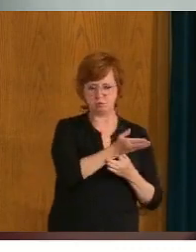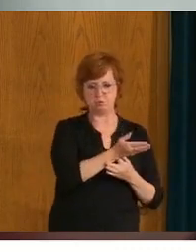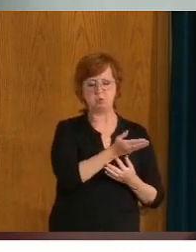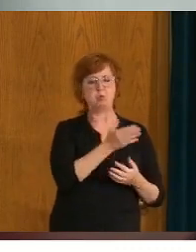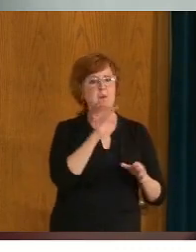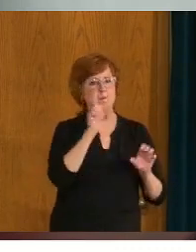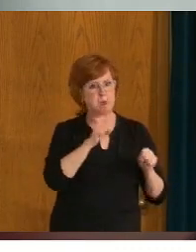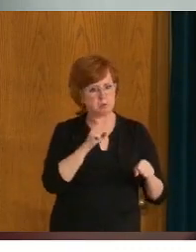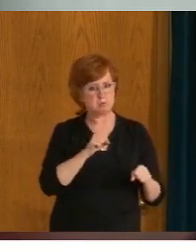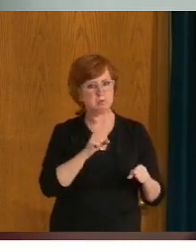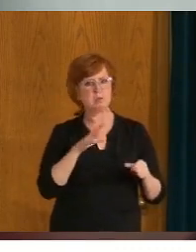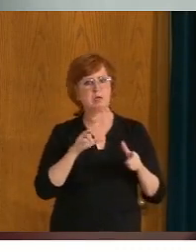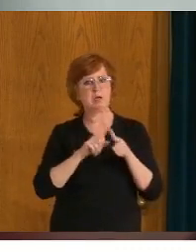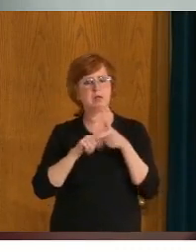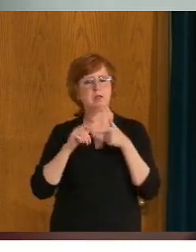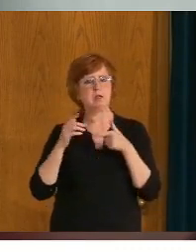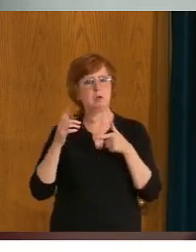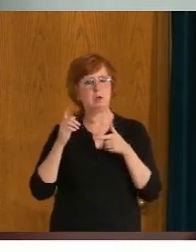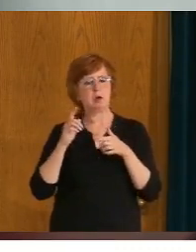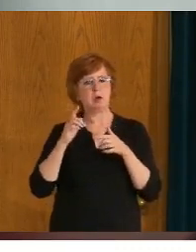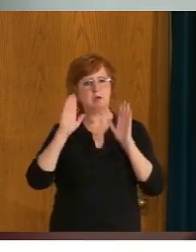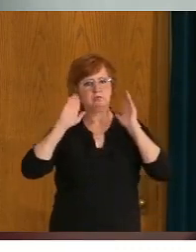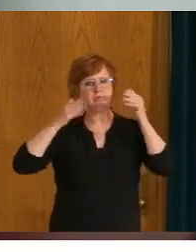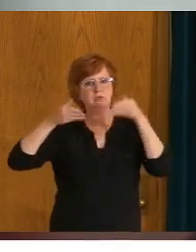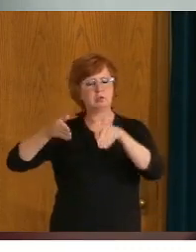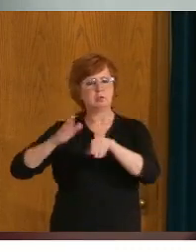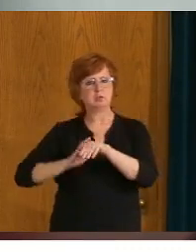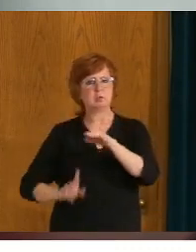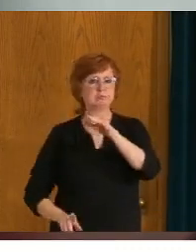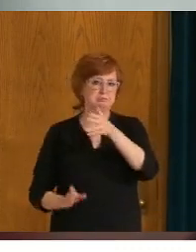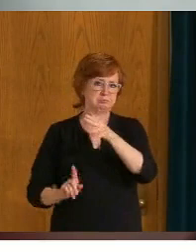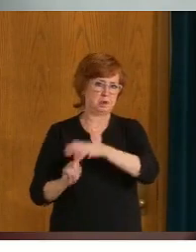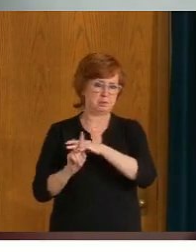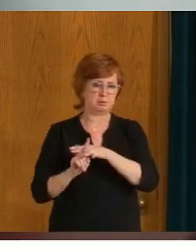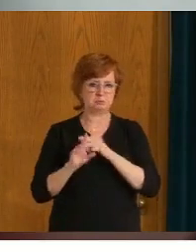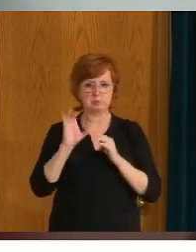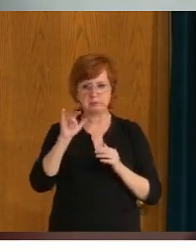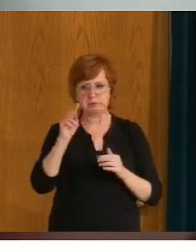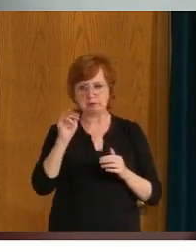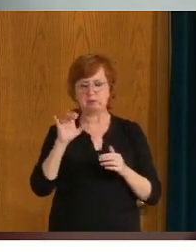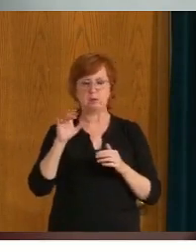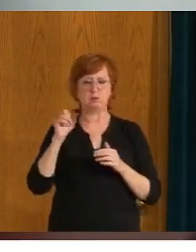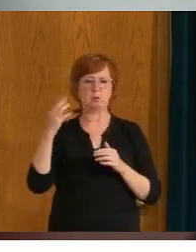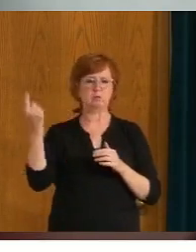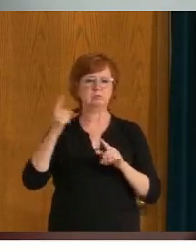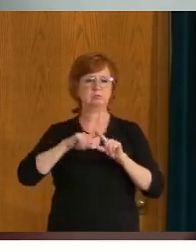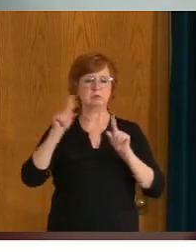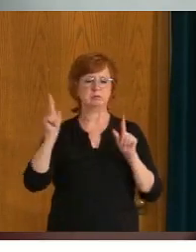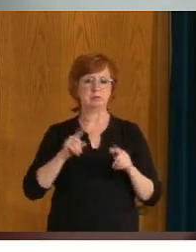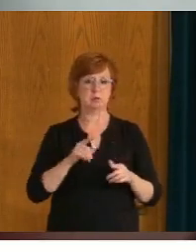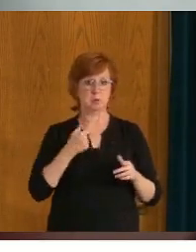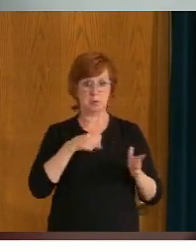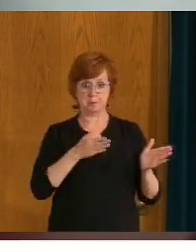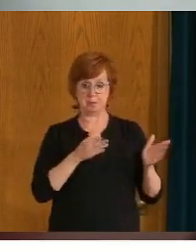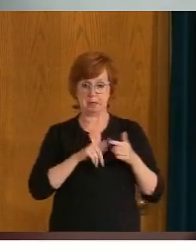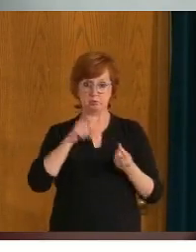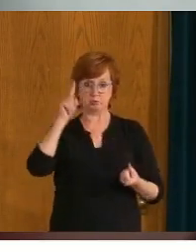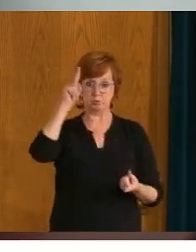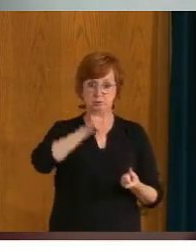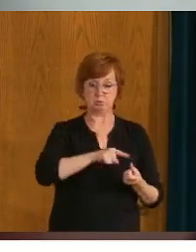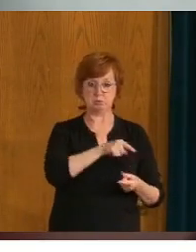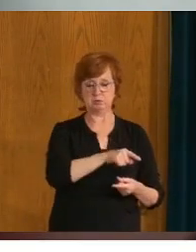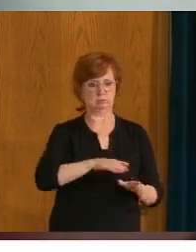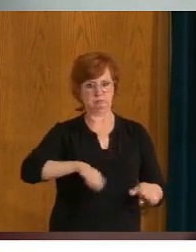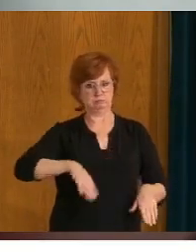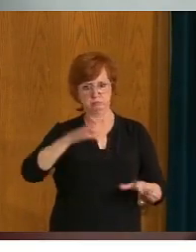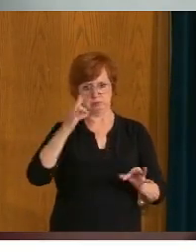clinics to help stimulate more first doses and second doses. But at this point in time, there's no plan to cut back on drive-throughs at any type of